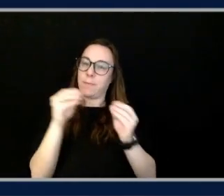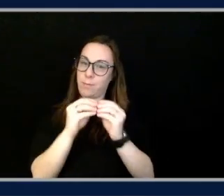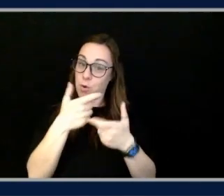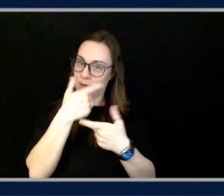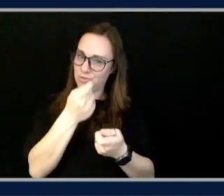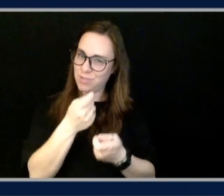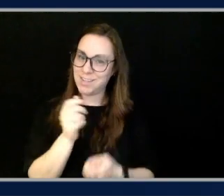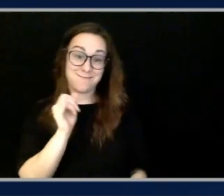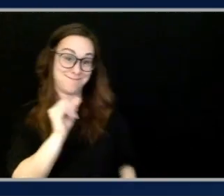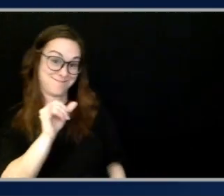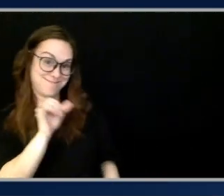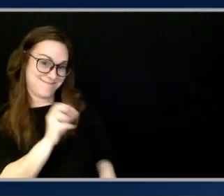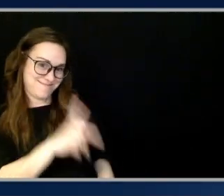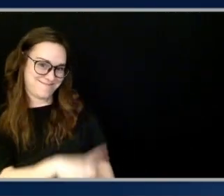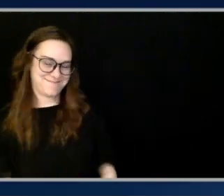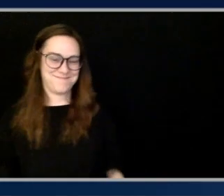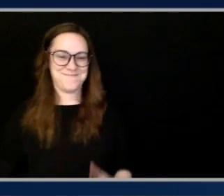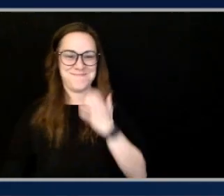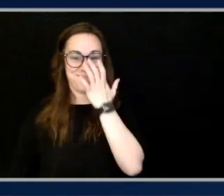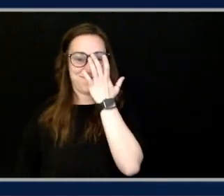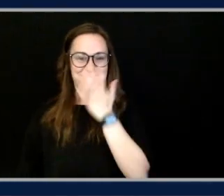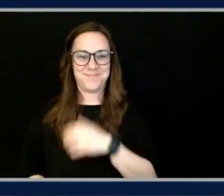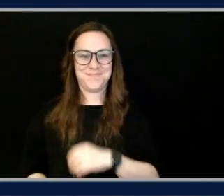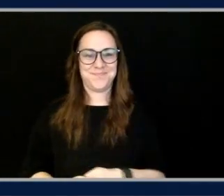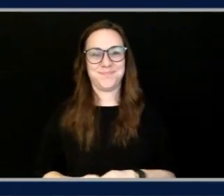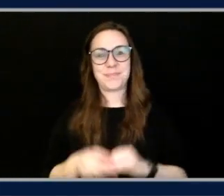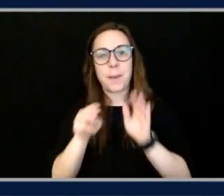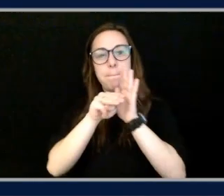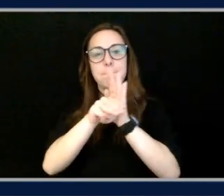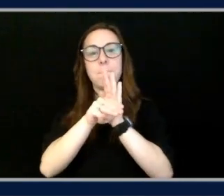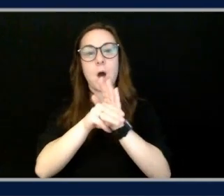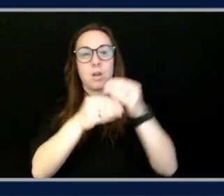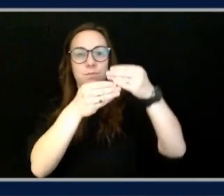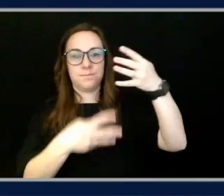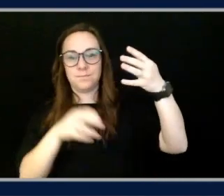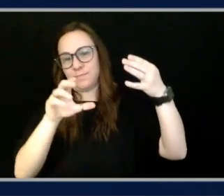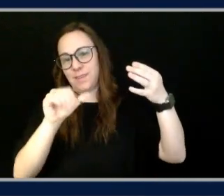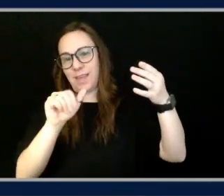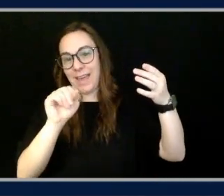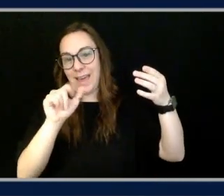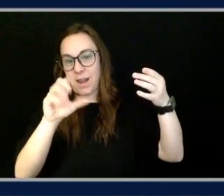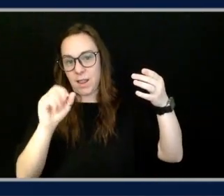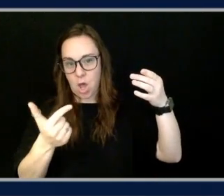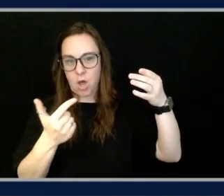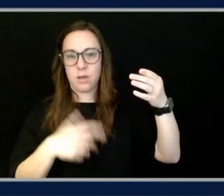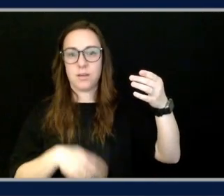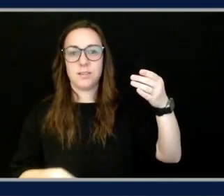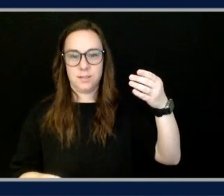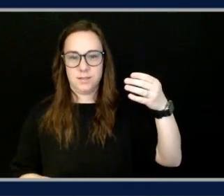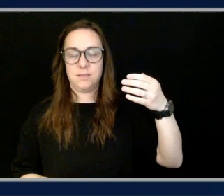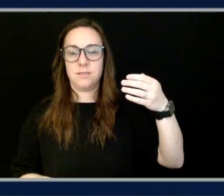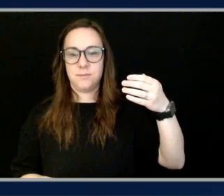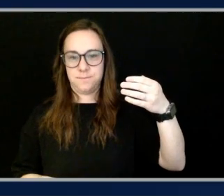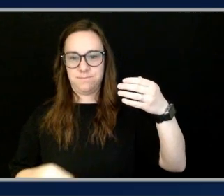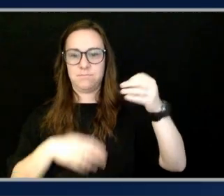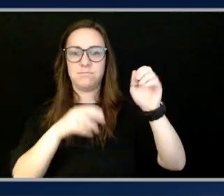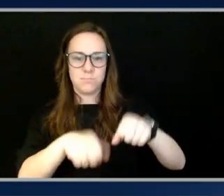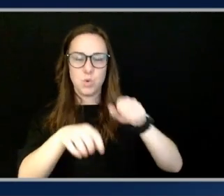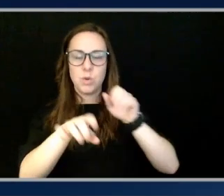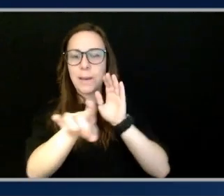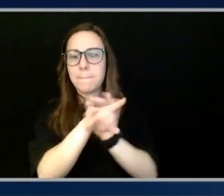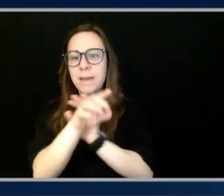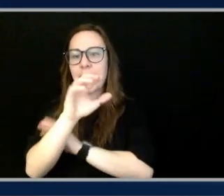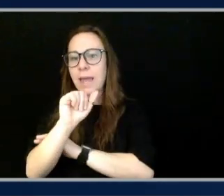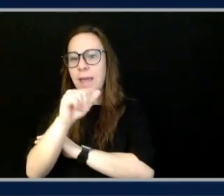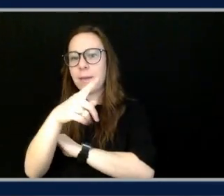let's jump into the model catalog. And this is where you go when you want to essentially identify the API that you want to invoke as part of